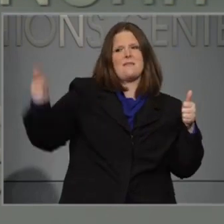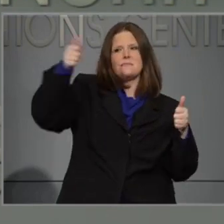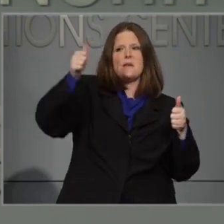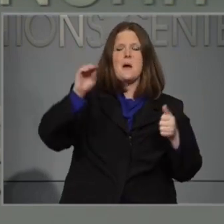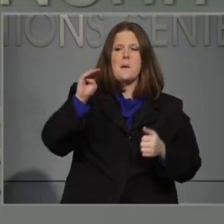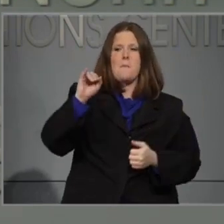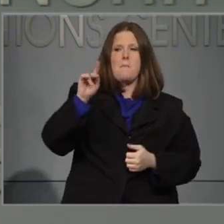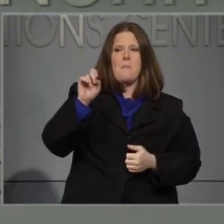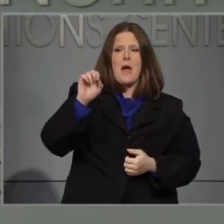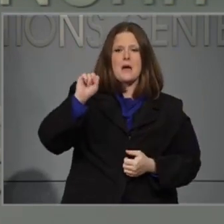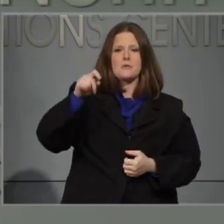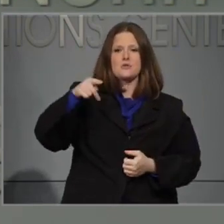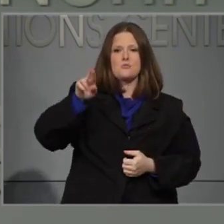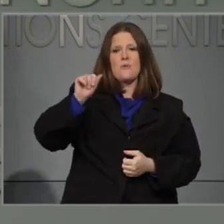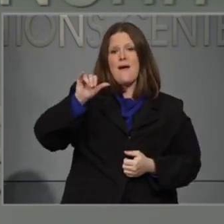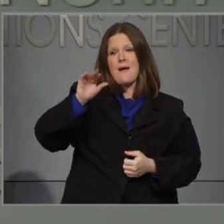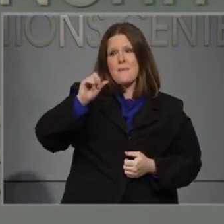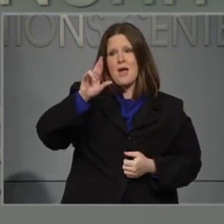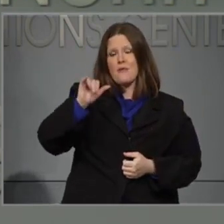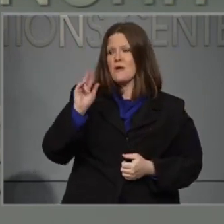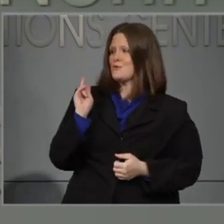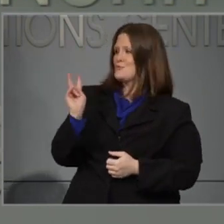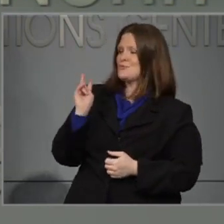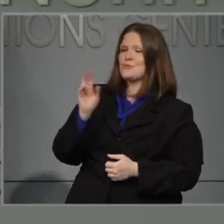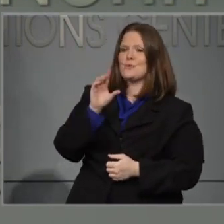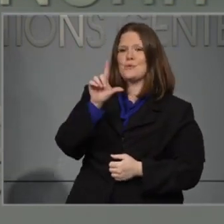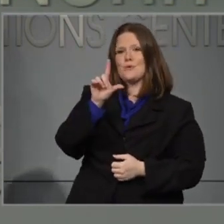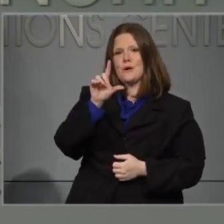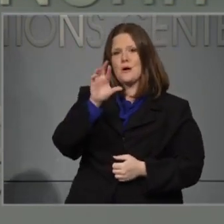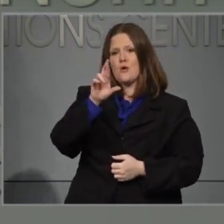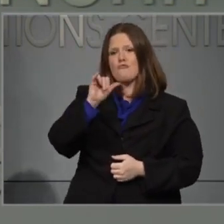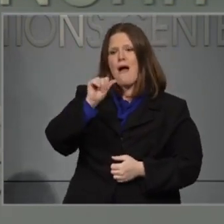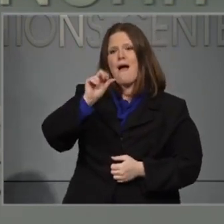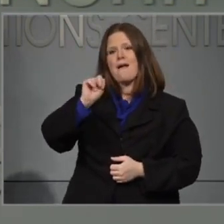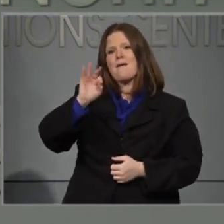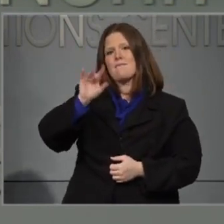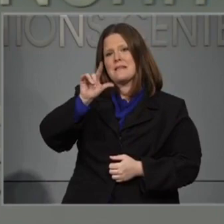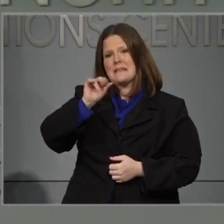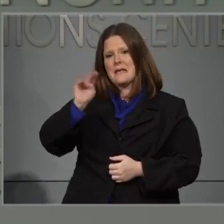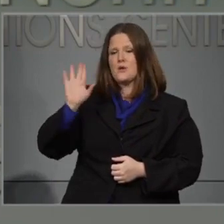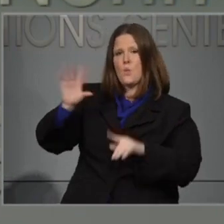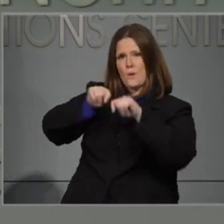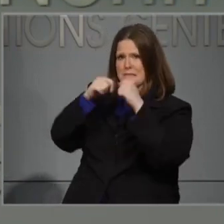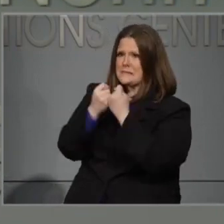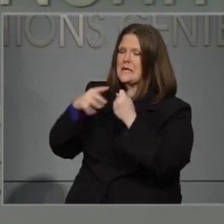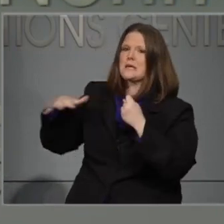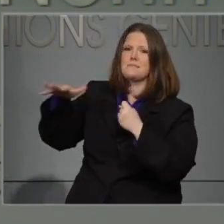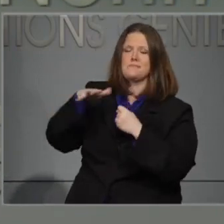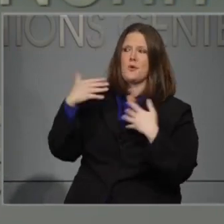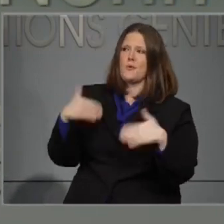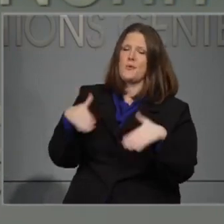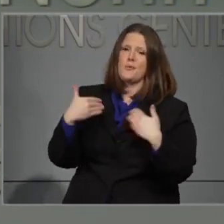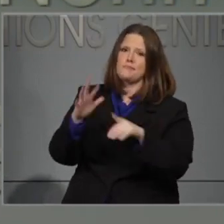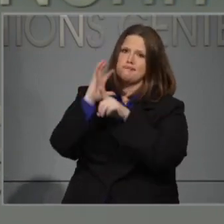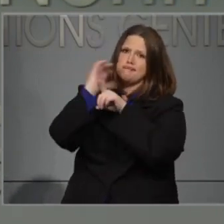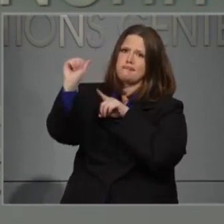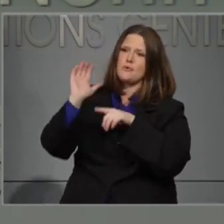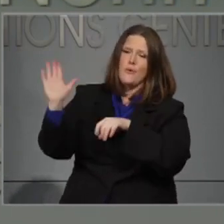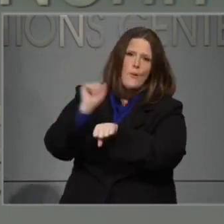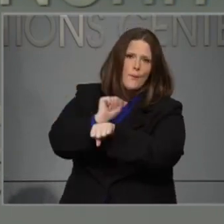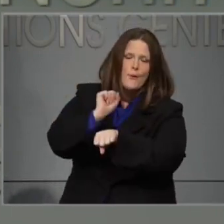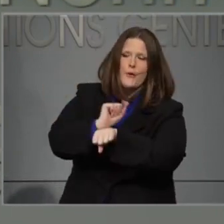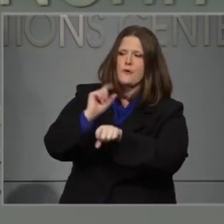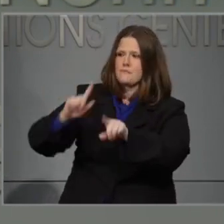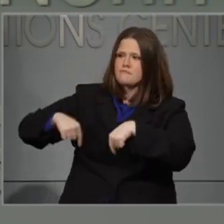Sprayberry. And, Laura, you and Ryan Flynn and your team over there have done a stellar job and have done it safely